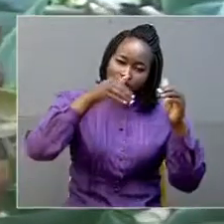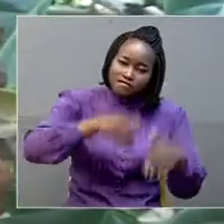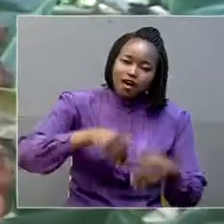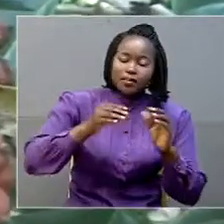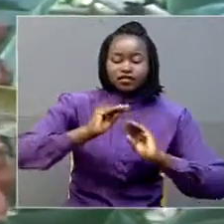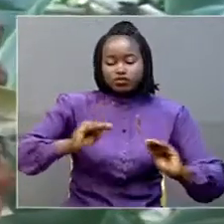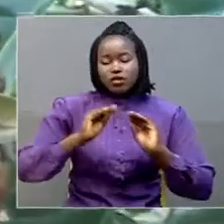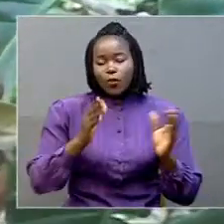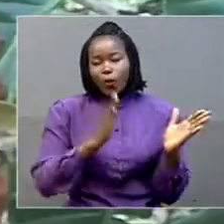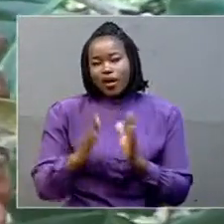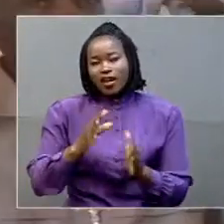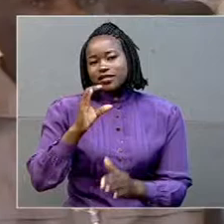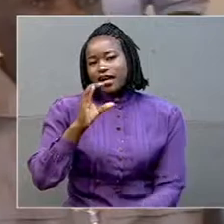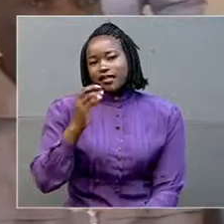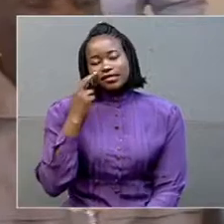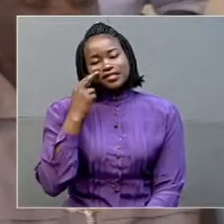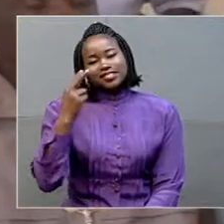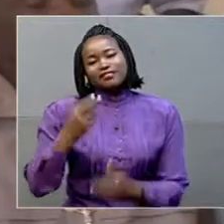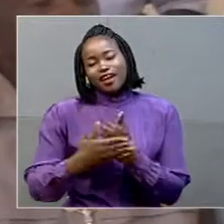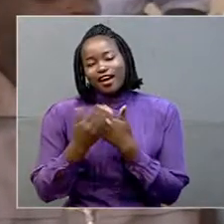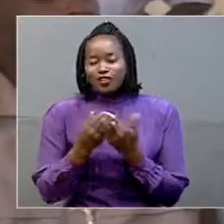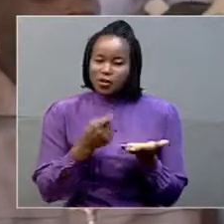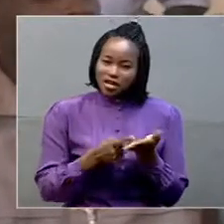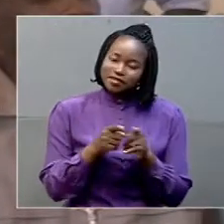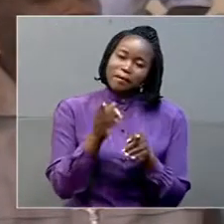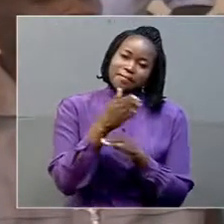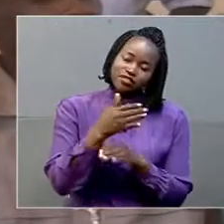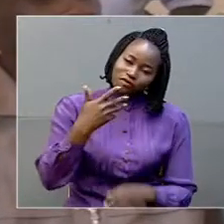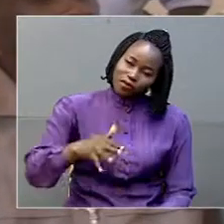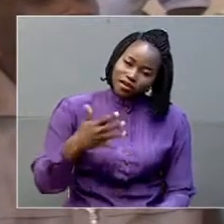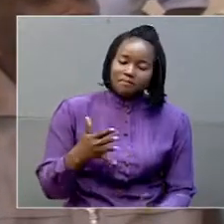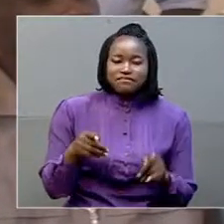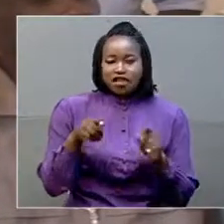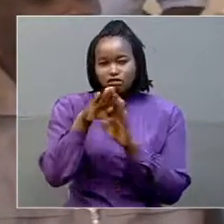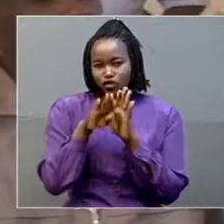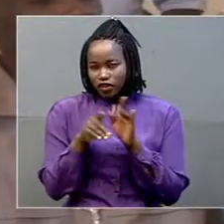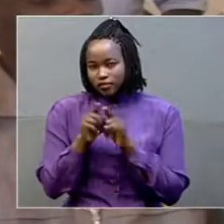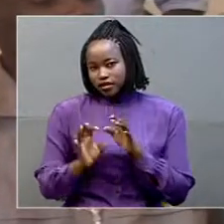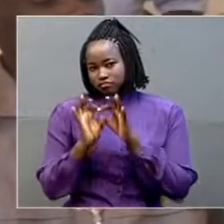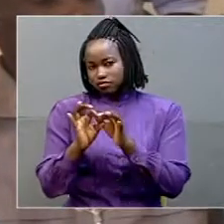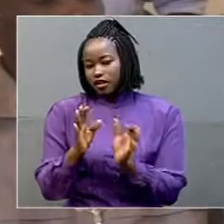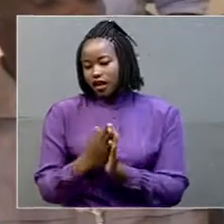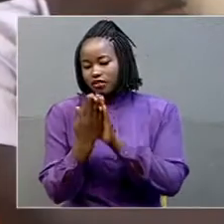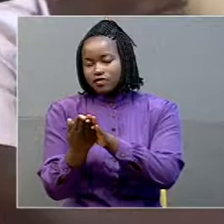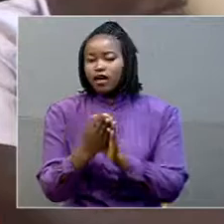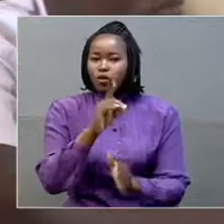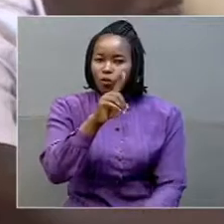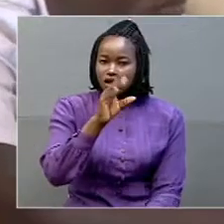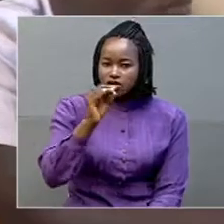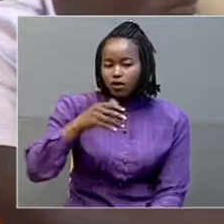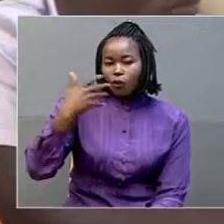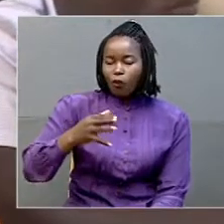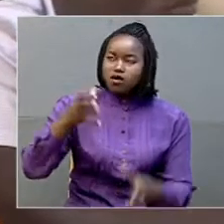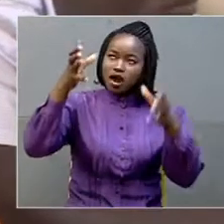by CK Uganda and Minister of Water. The event coincided with the handing over of 100 water tanks